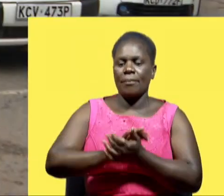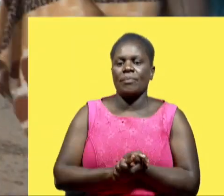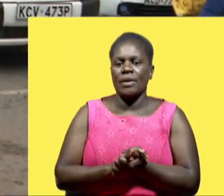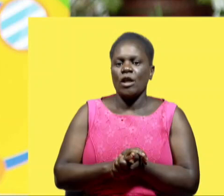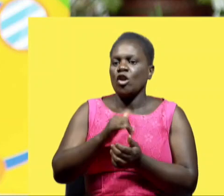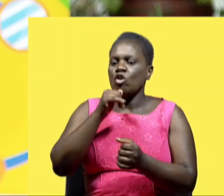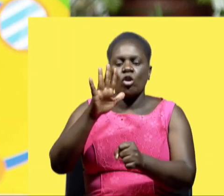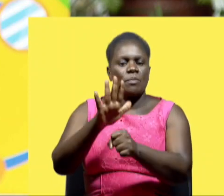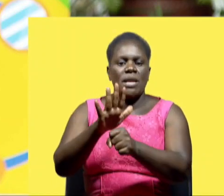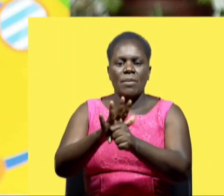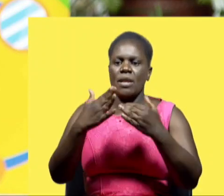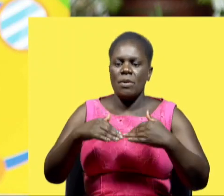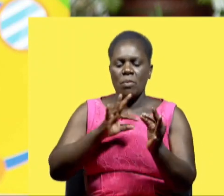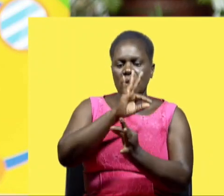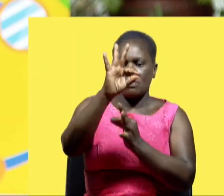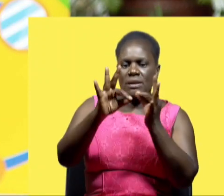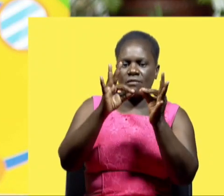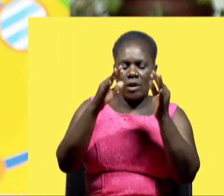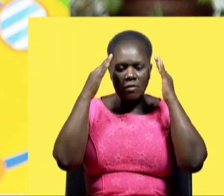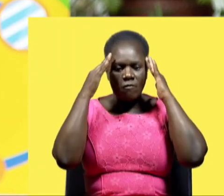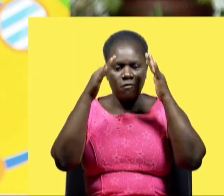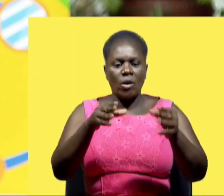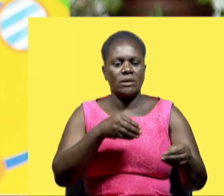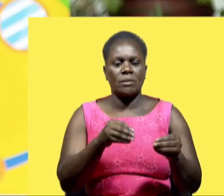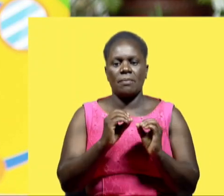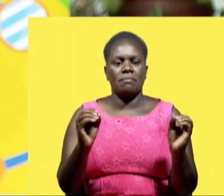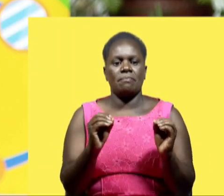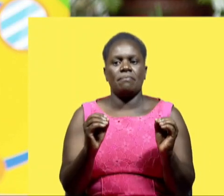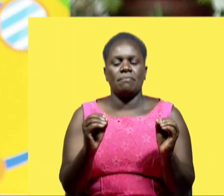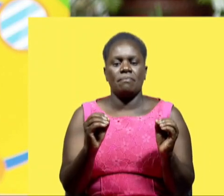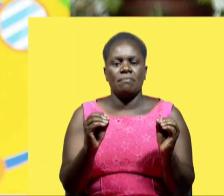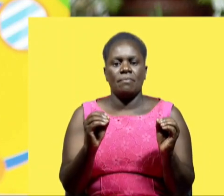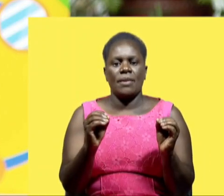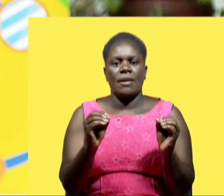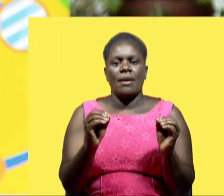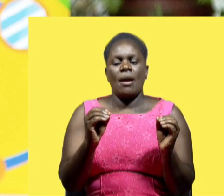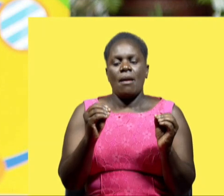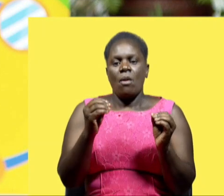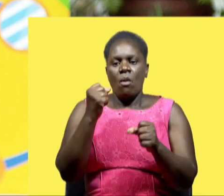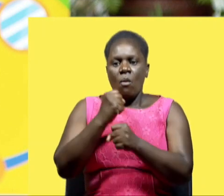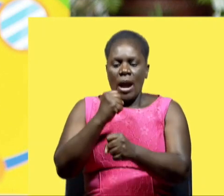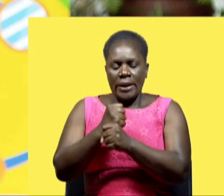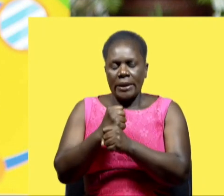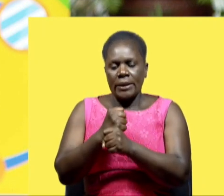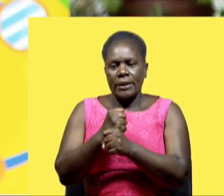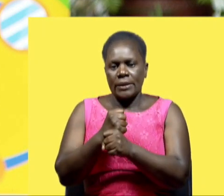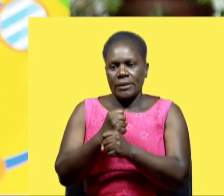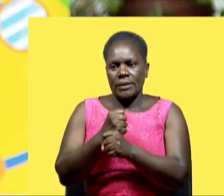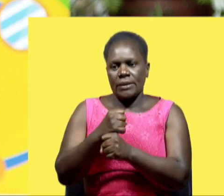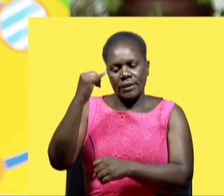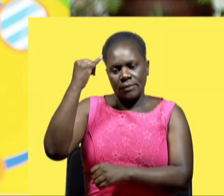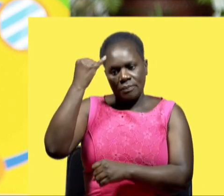there are not as many players who are specifically focused on disability inclusive innovations so you have people working in the